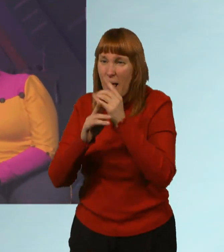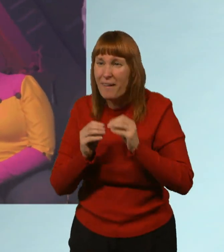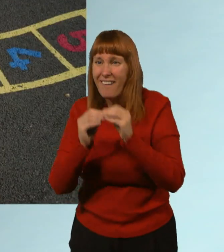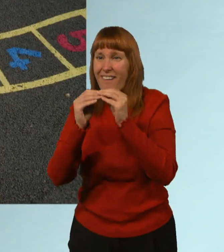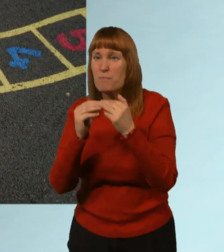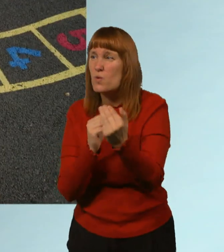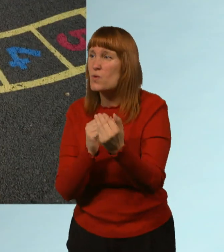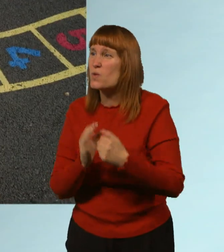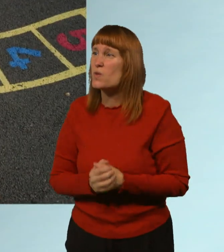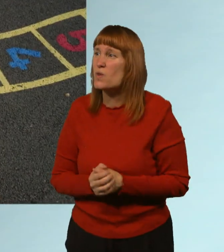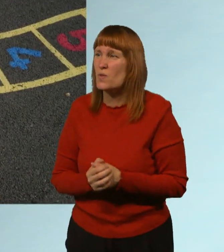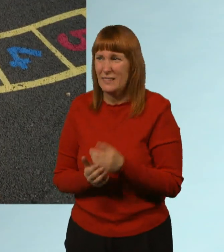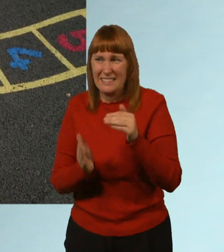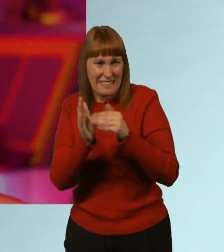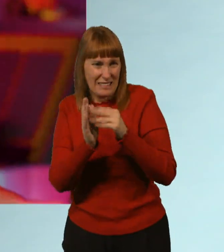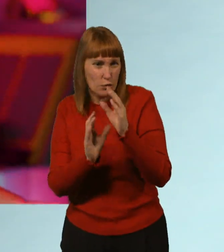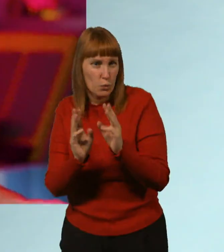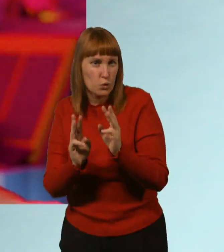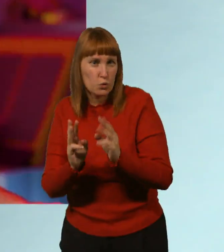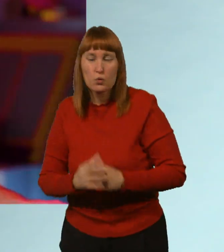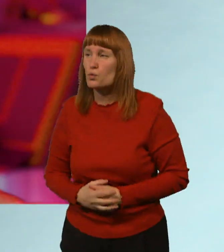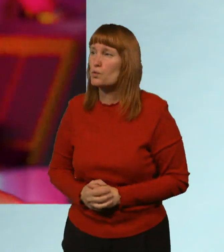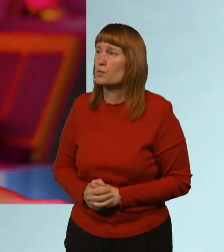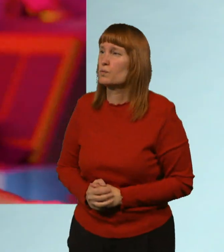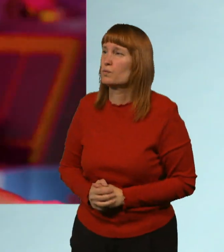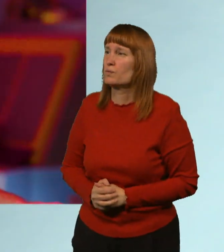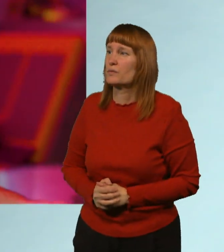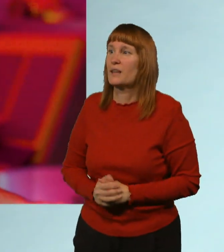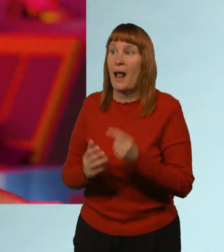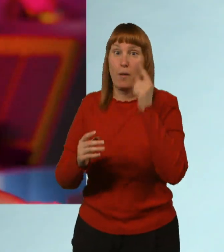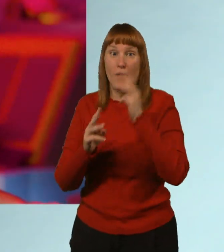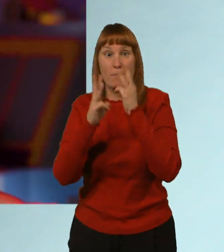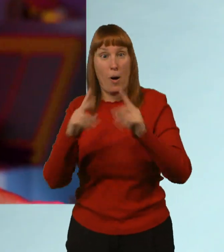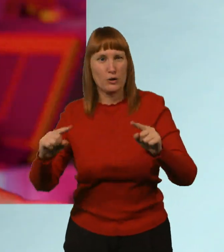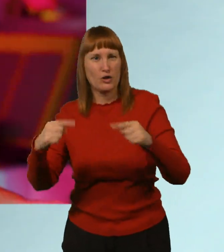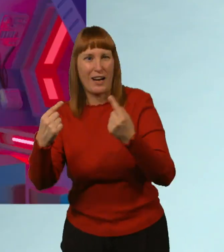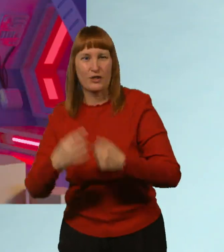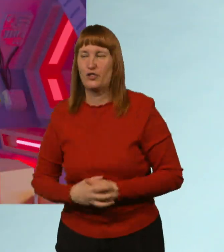for us? Yes, we we would. Well then, it's time for a brain power challenge.